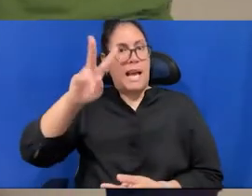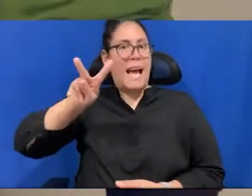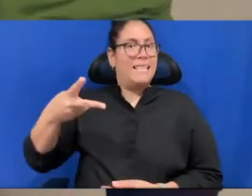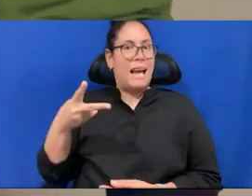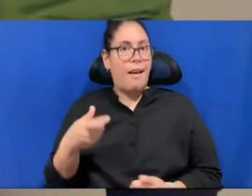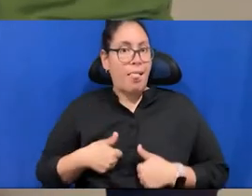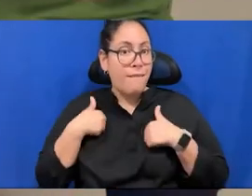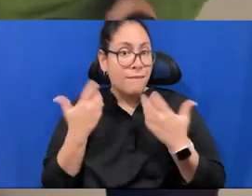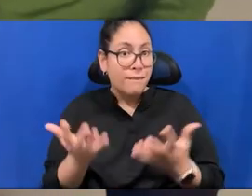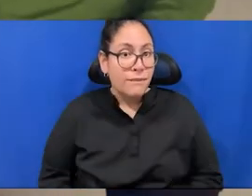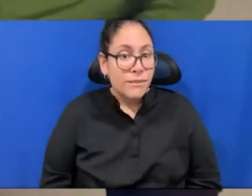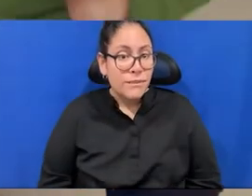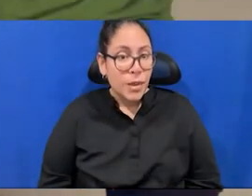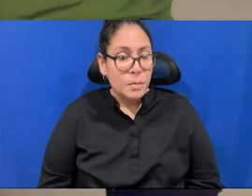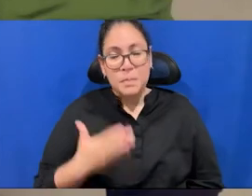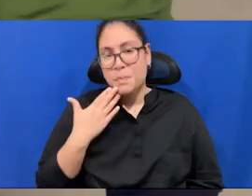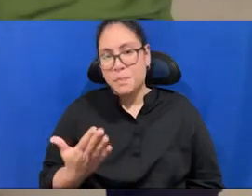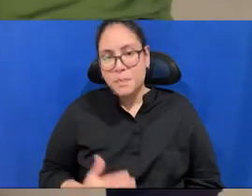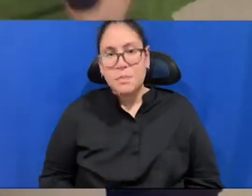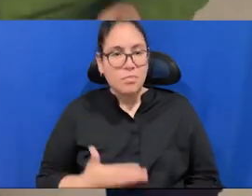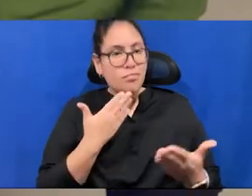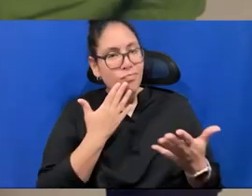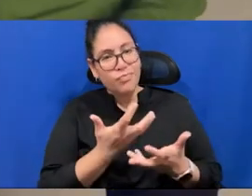Thank you so much. Thank you all.